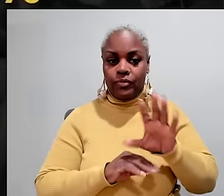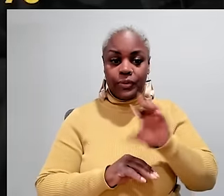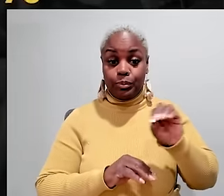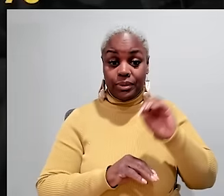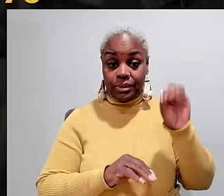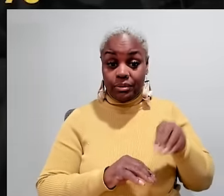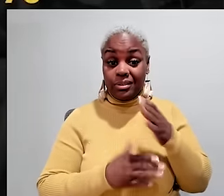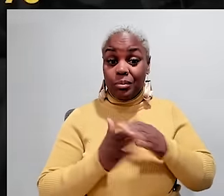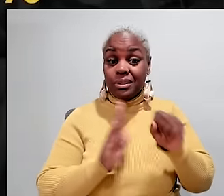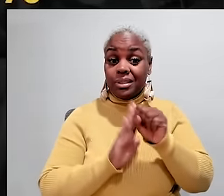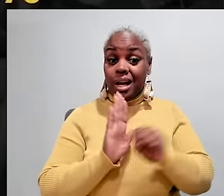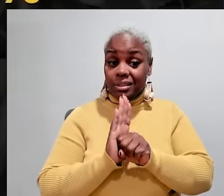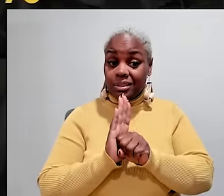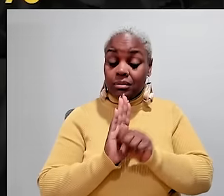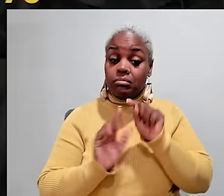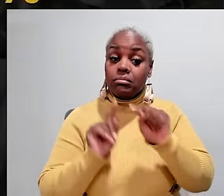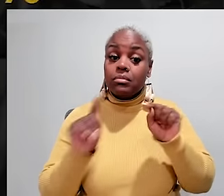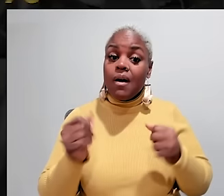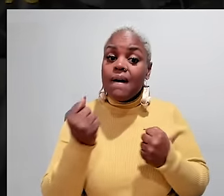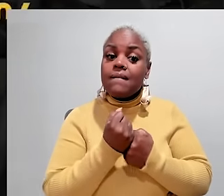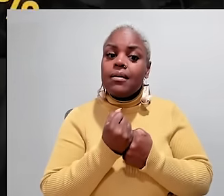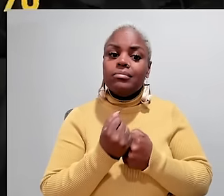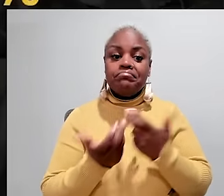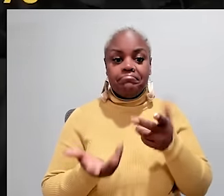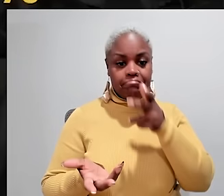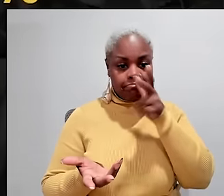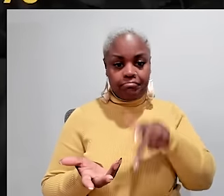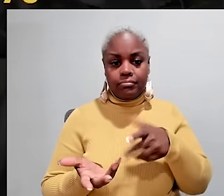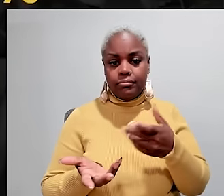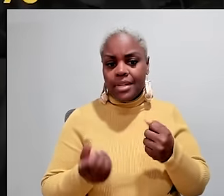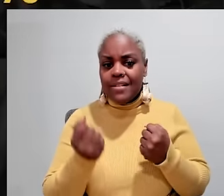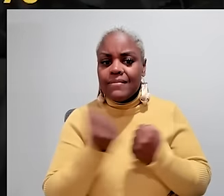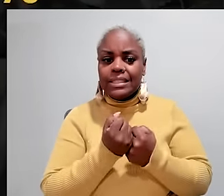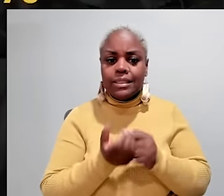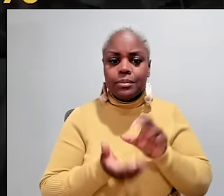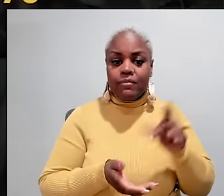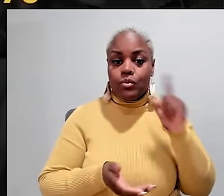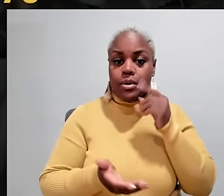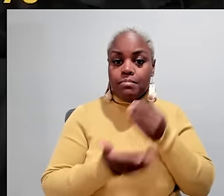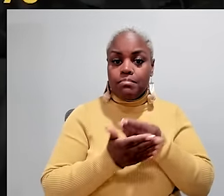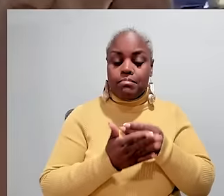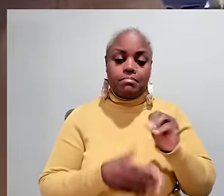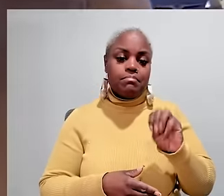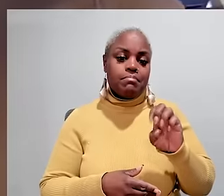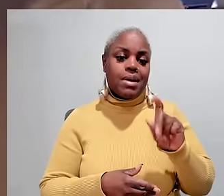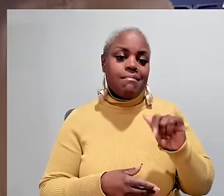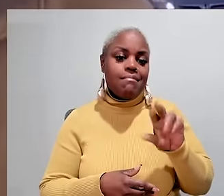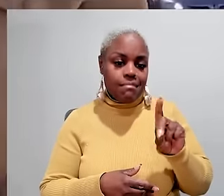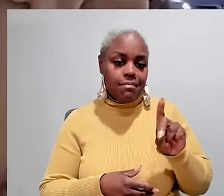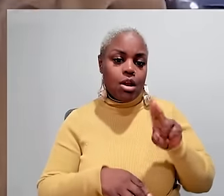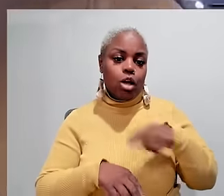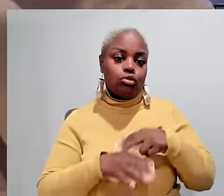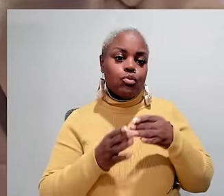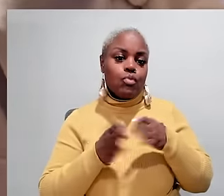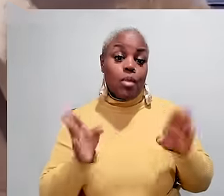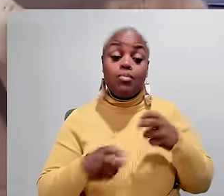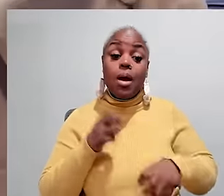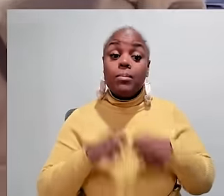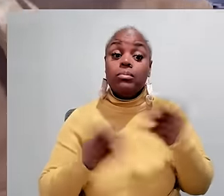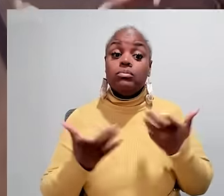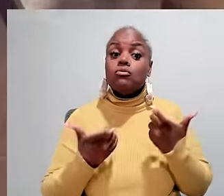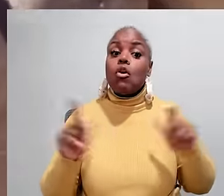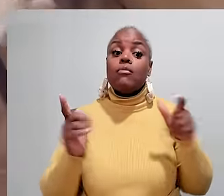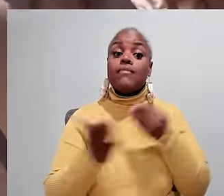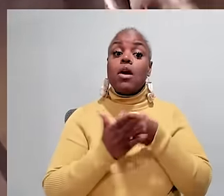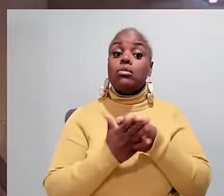is more than 40 percent with rates reaching over 50 percent in some states advocates say a lack of investment